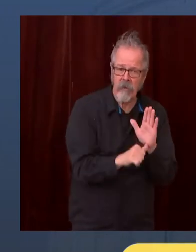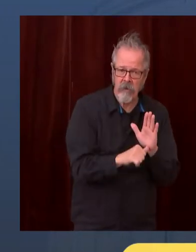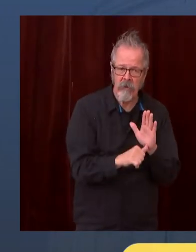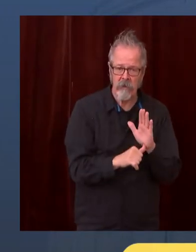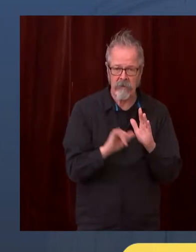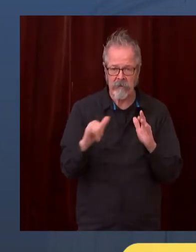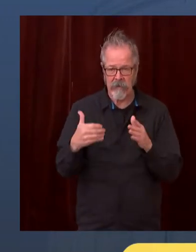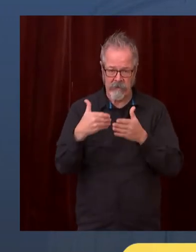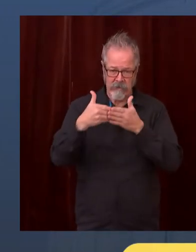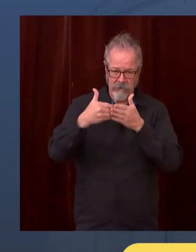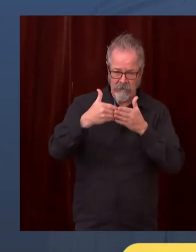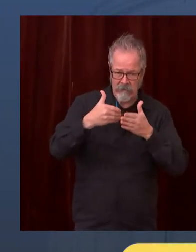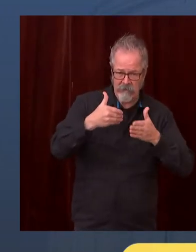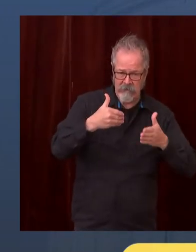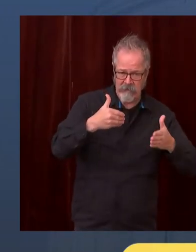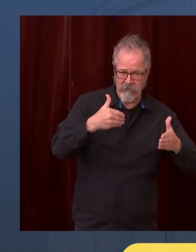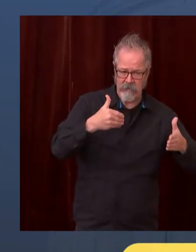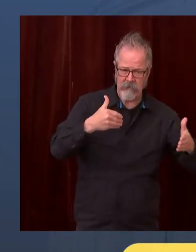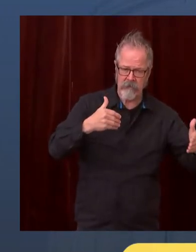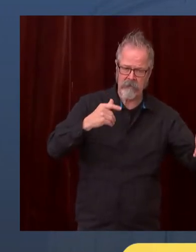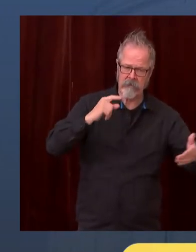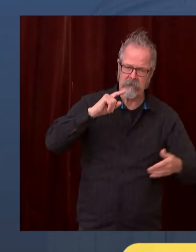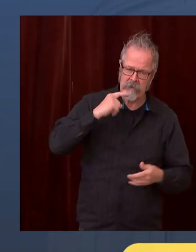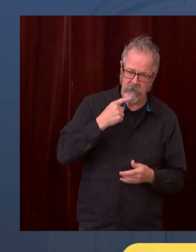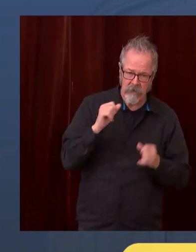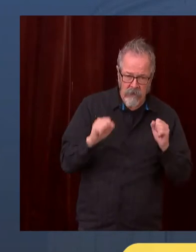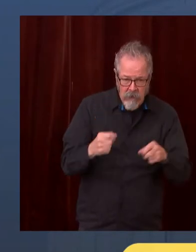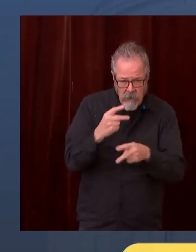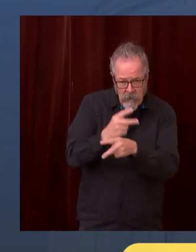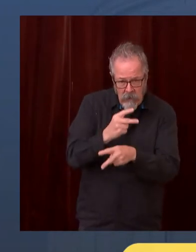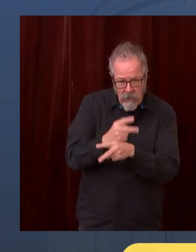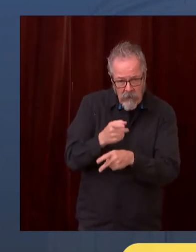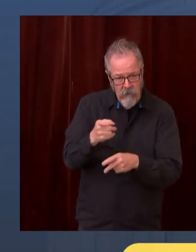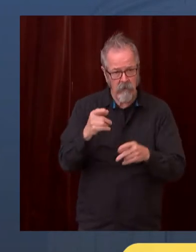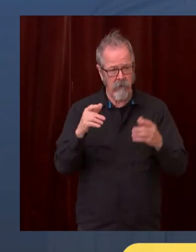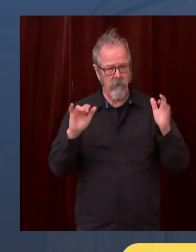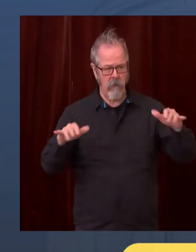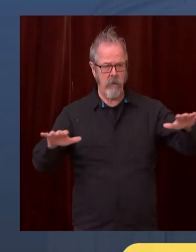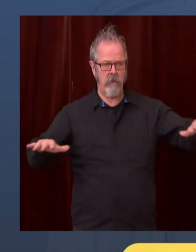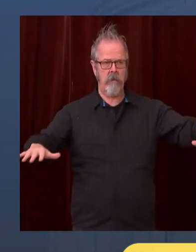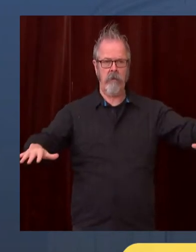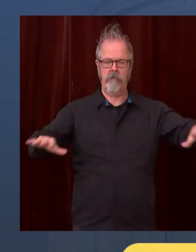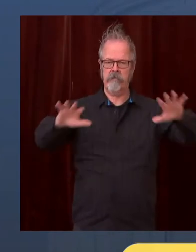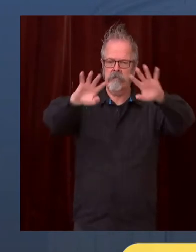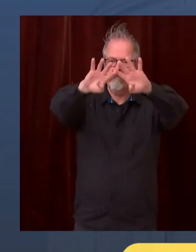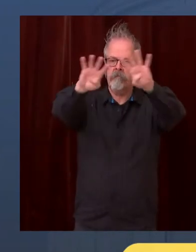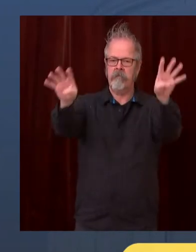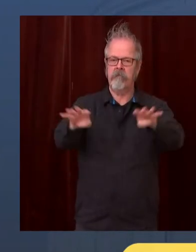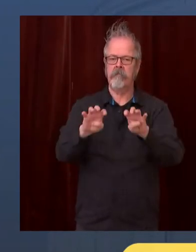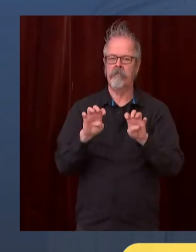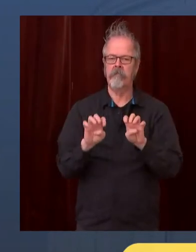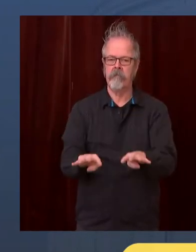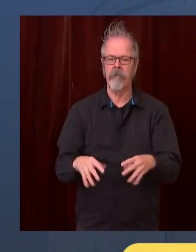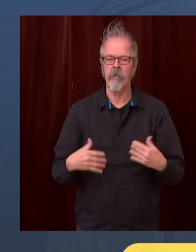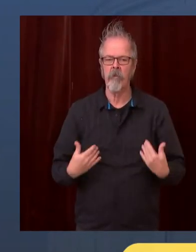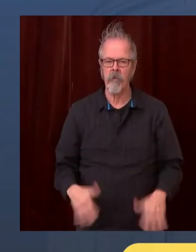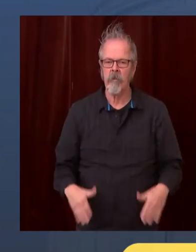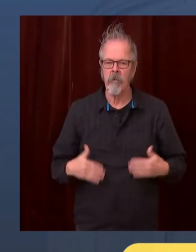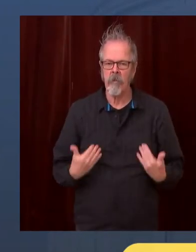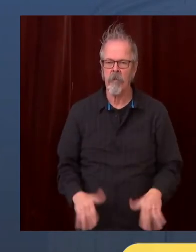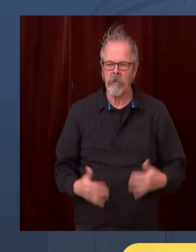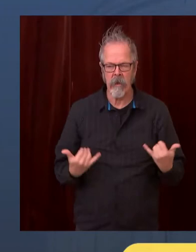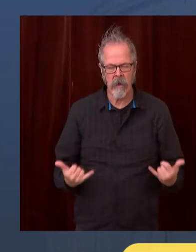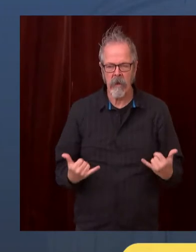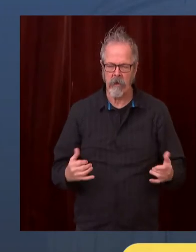do for other procedures, which include things that may not sound elective to us,